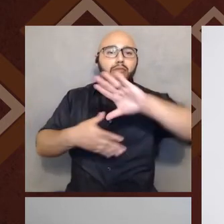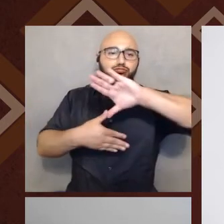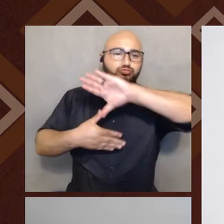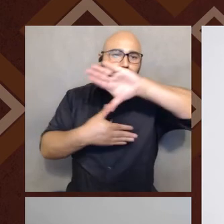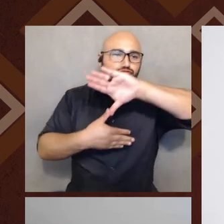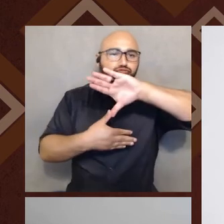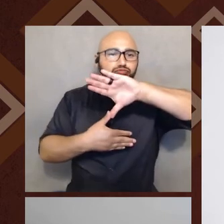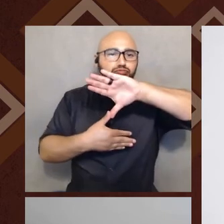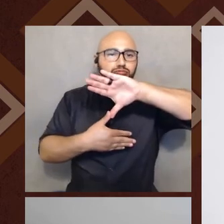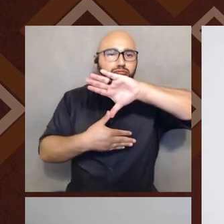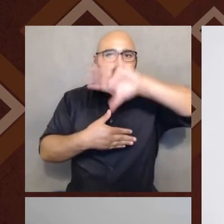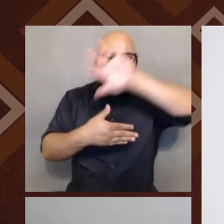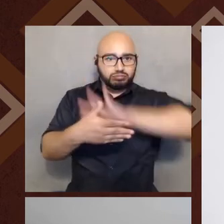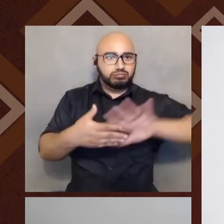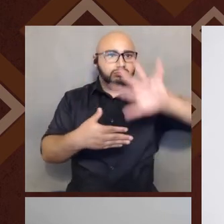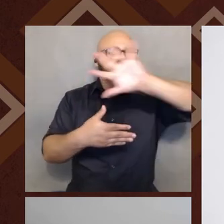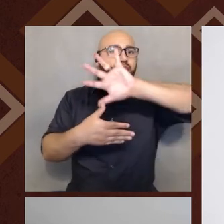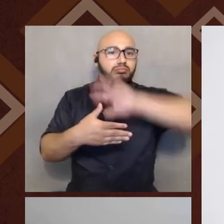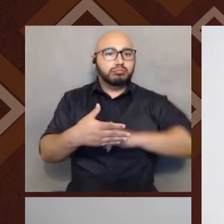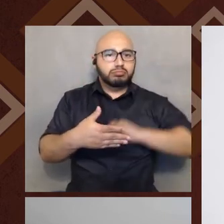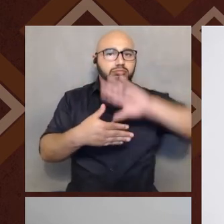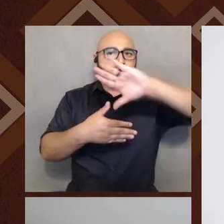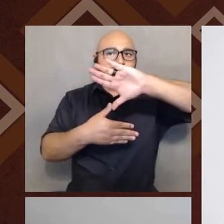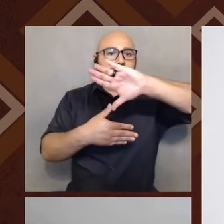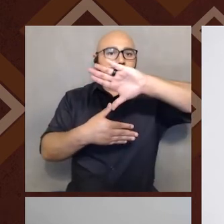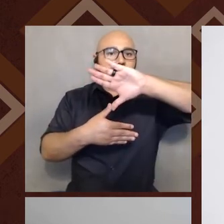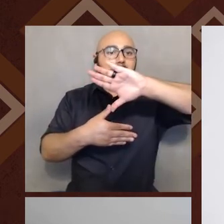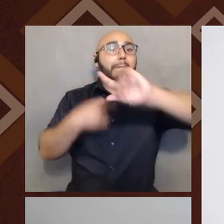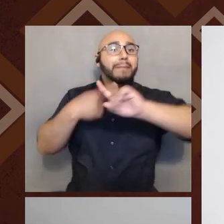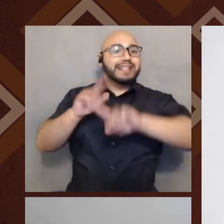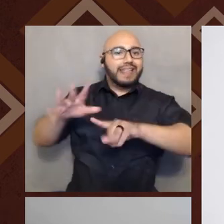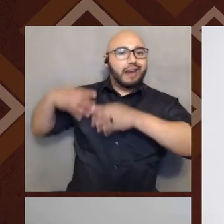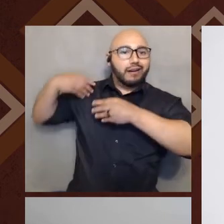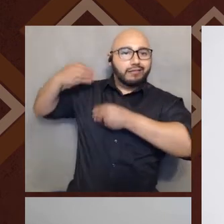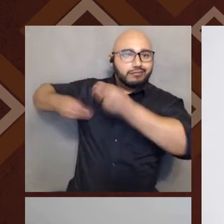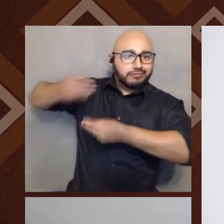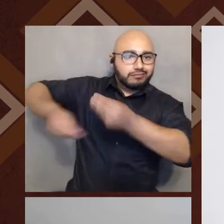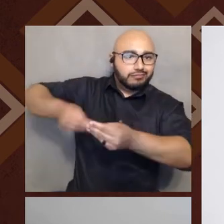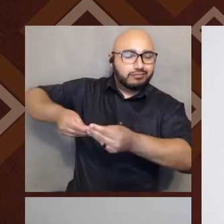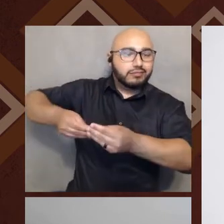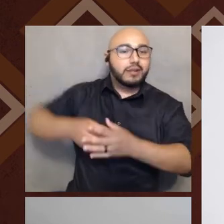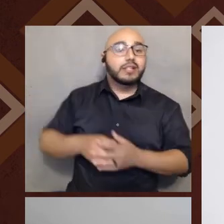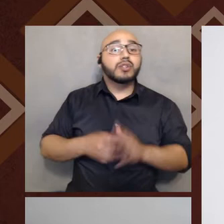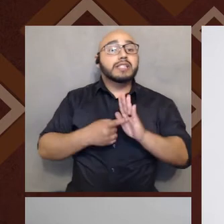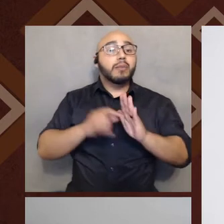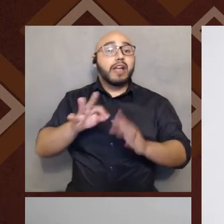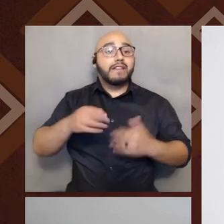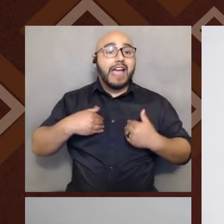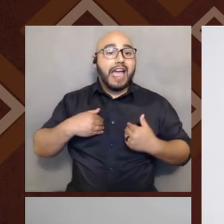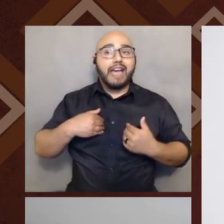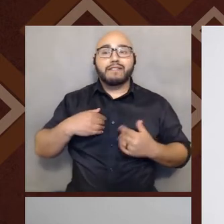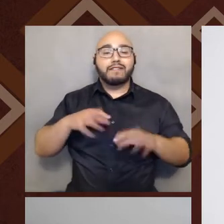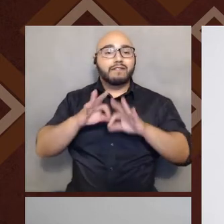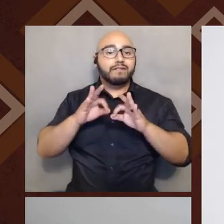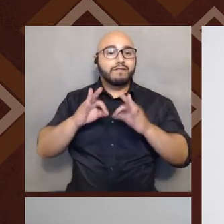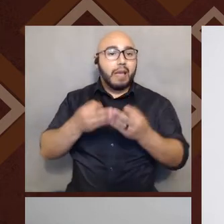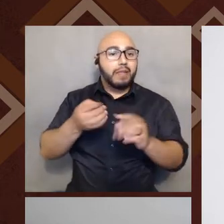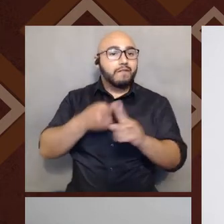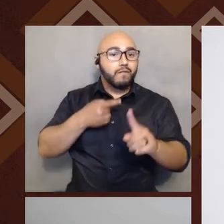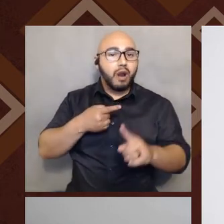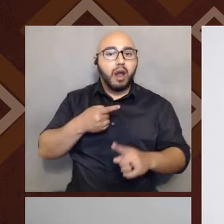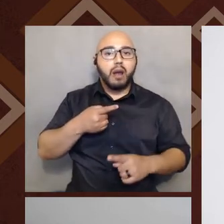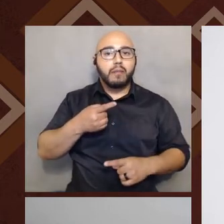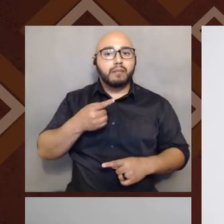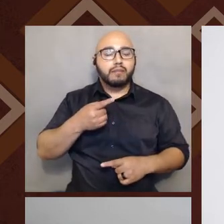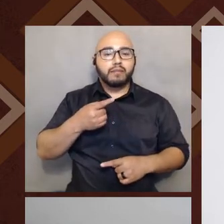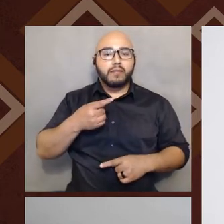So again, um, if you have a grandparent from Puerto Rico, then yes, you're Latina or Latino. Do you want to